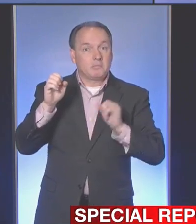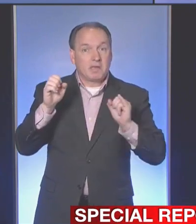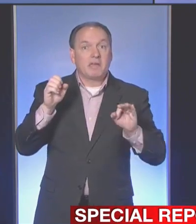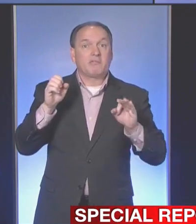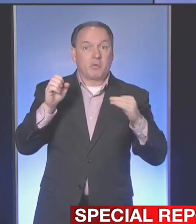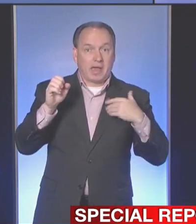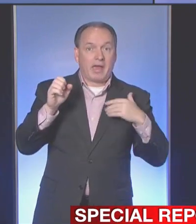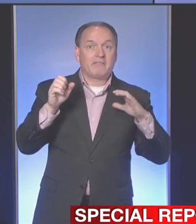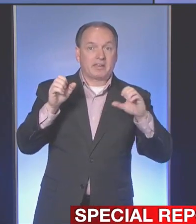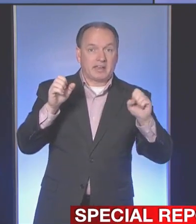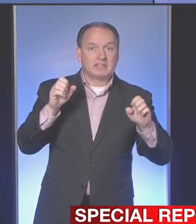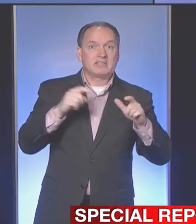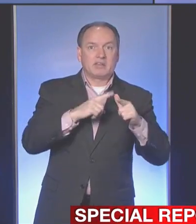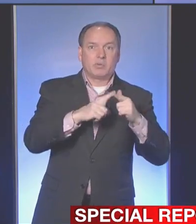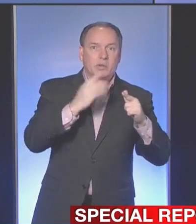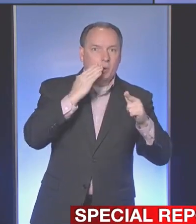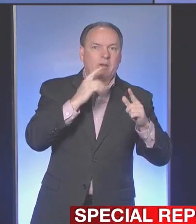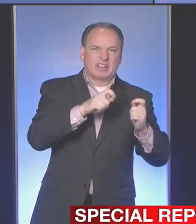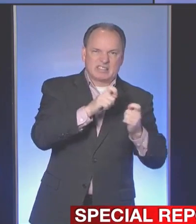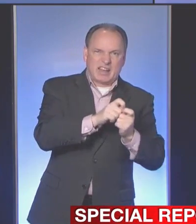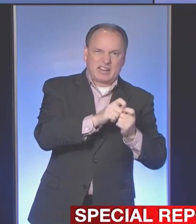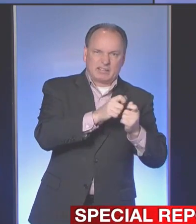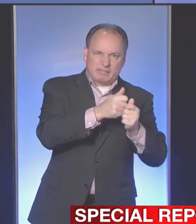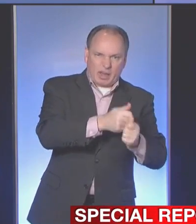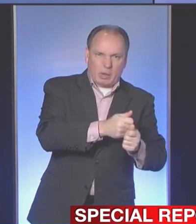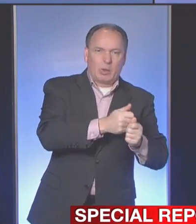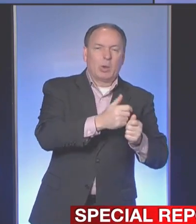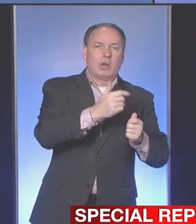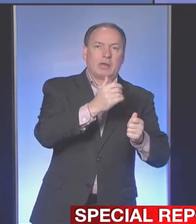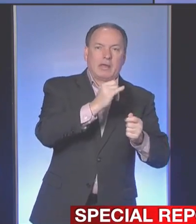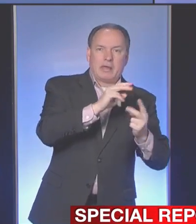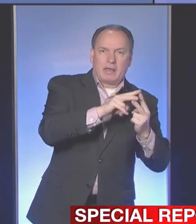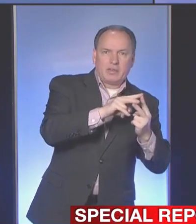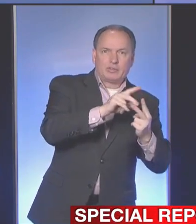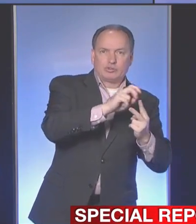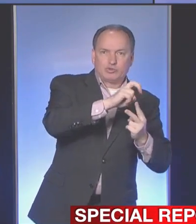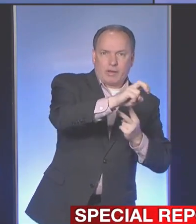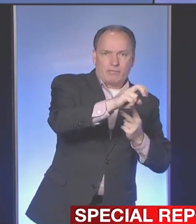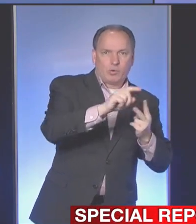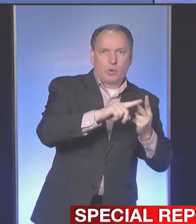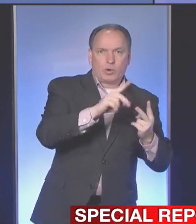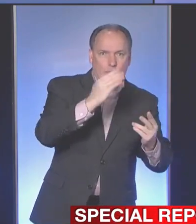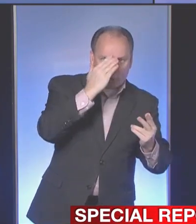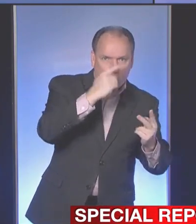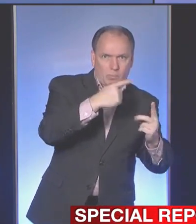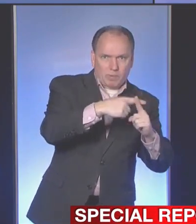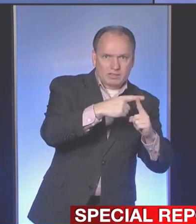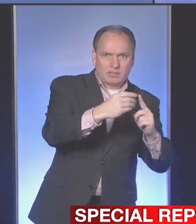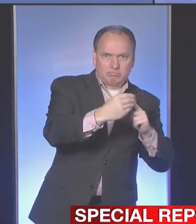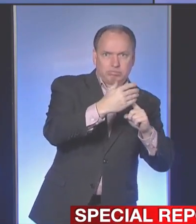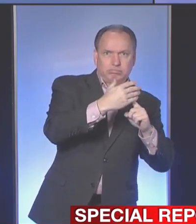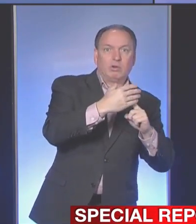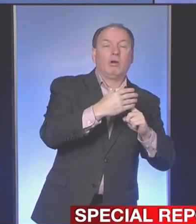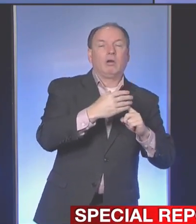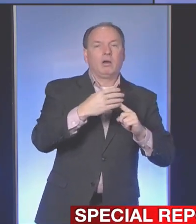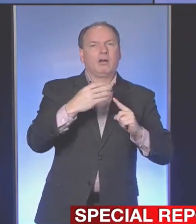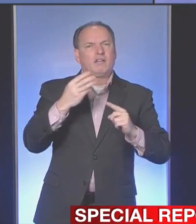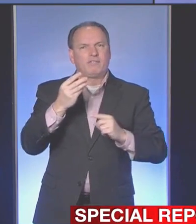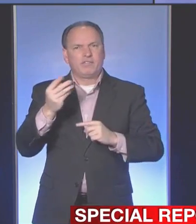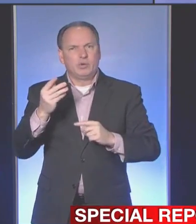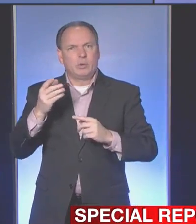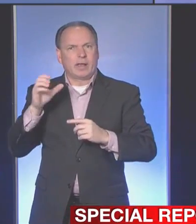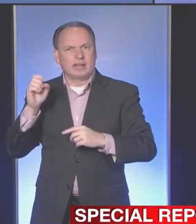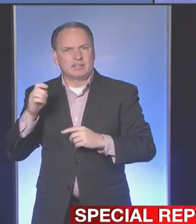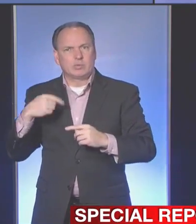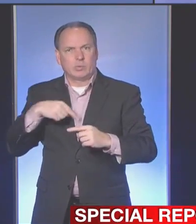track them exactly to where either the person traveled or they were with a known positive. We still have a few cases out there that we're struggling to find,